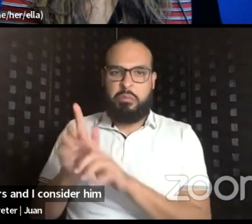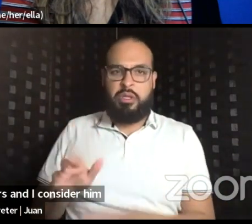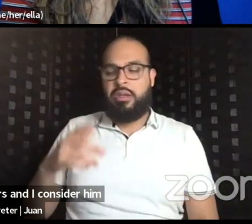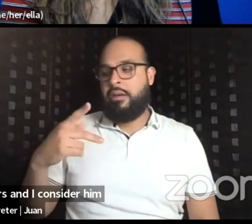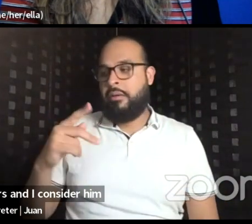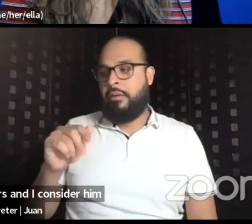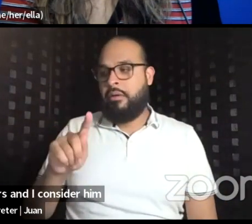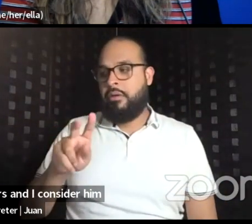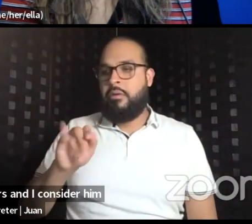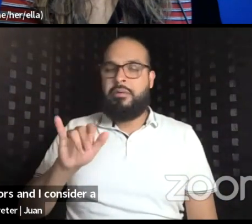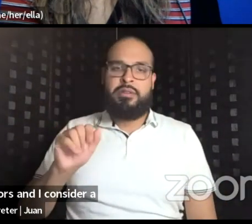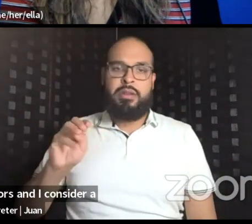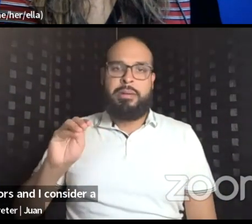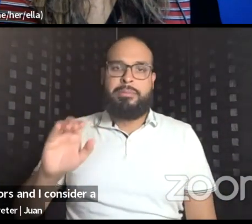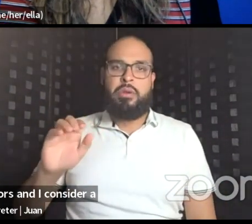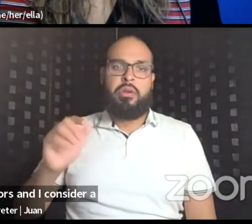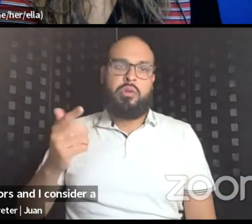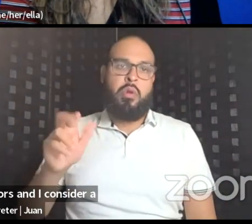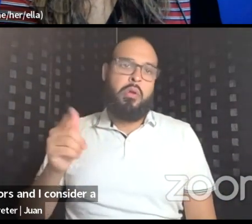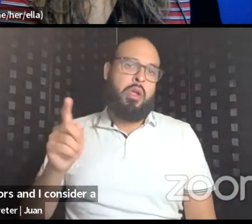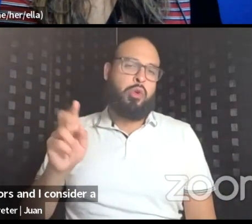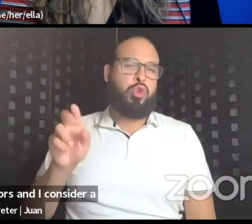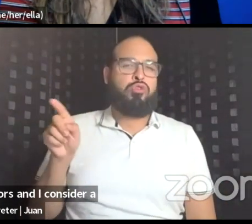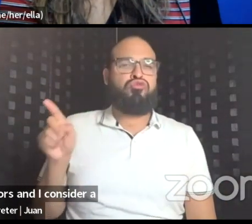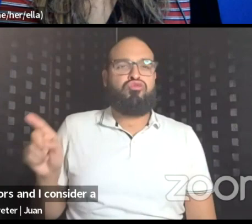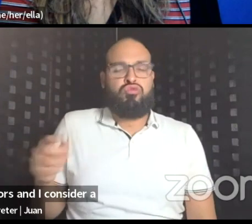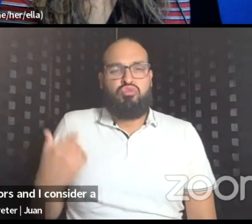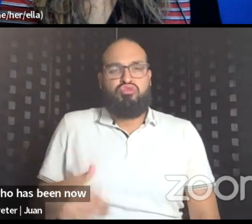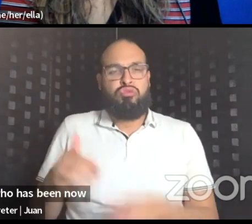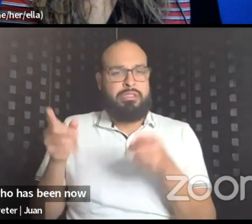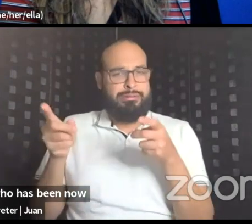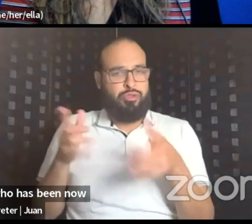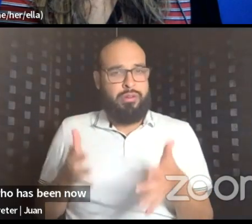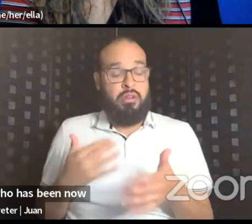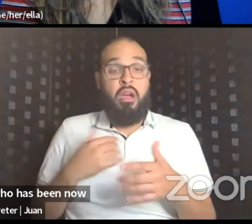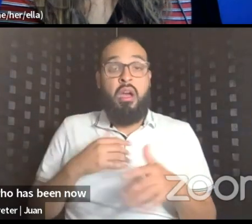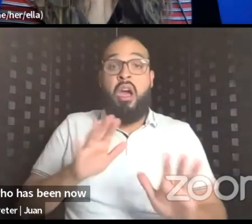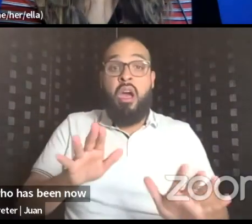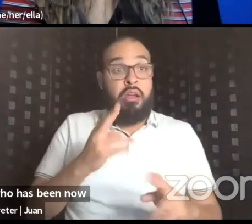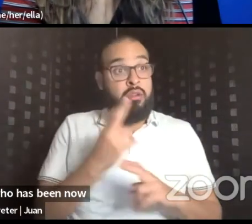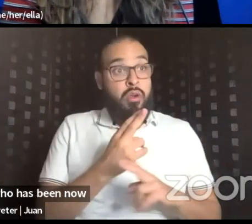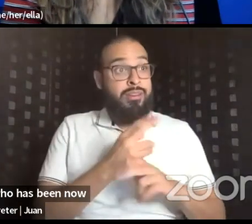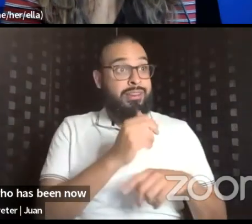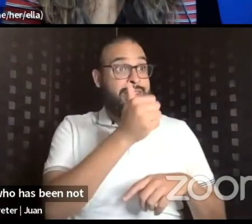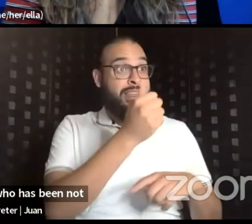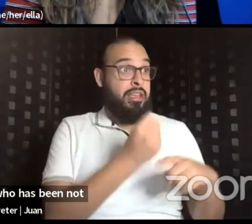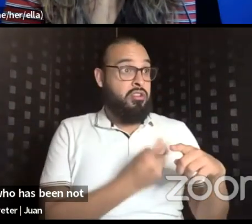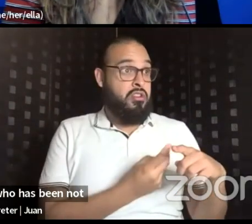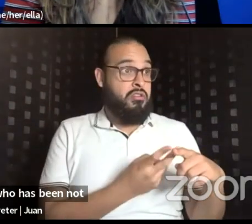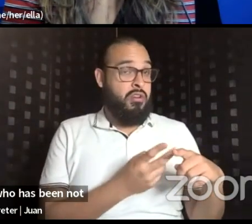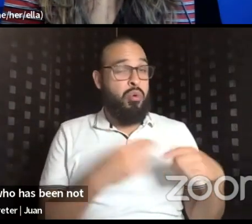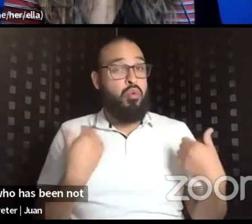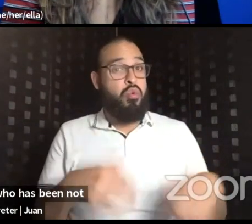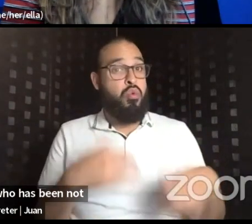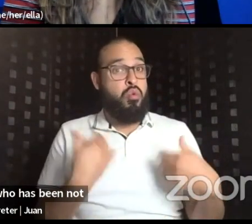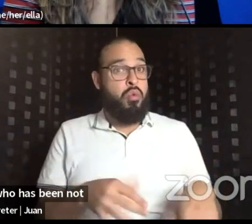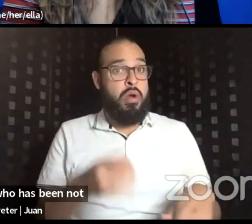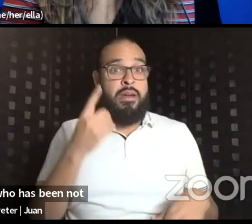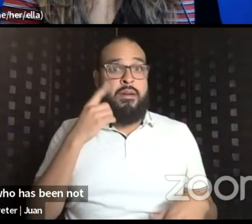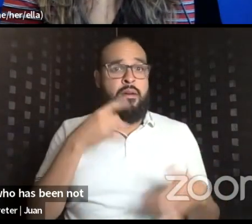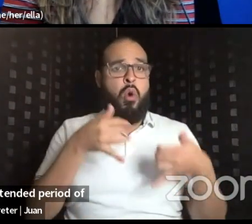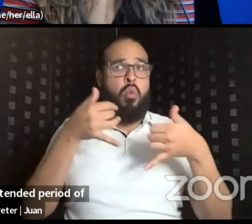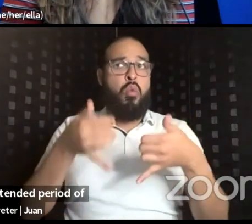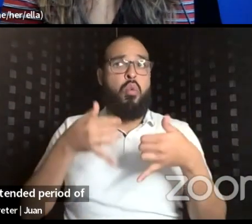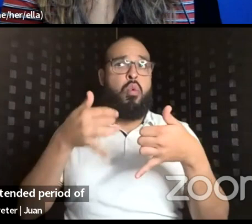McGregor, a director who has been not using the 10 out of 12 for an extended period of time for award-winning productions